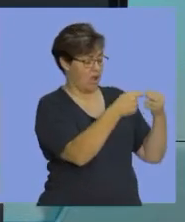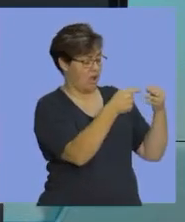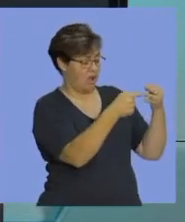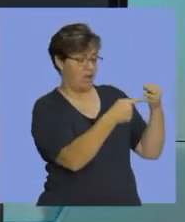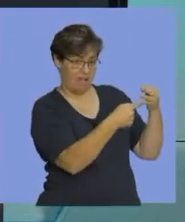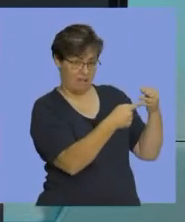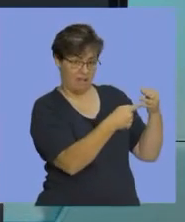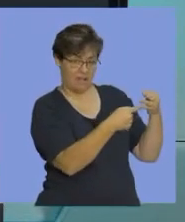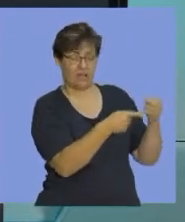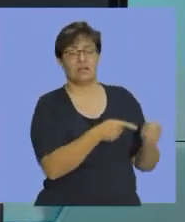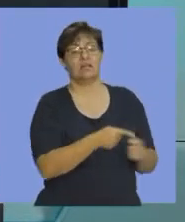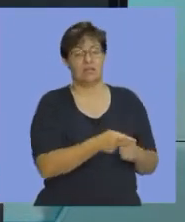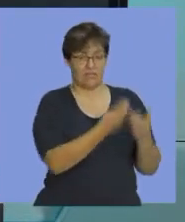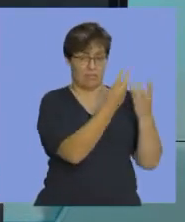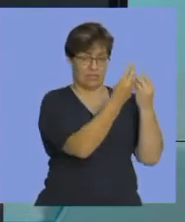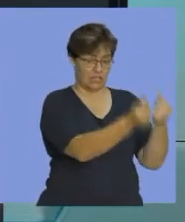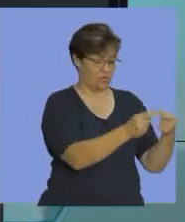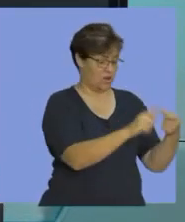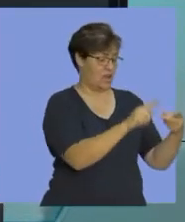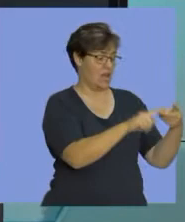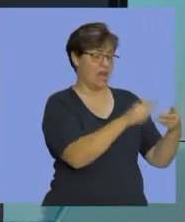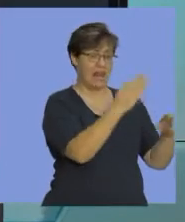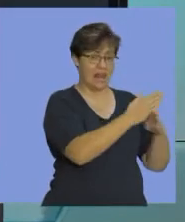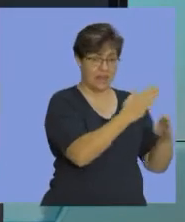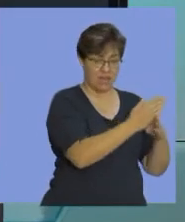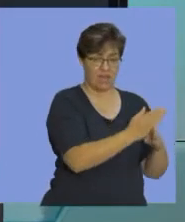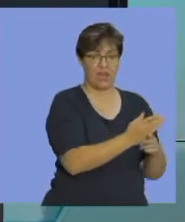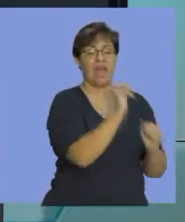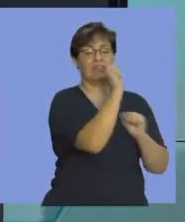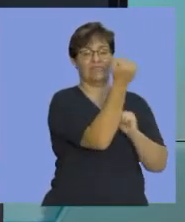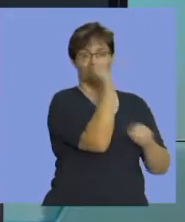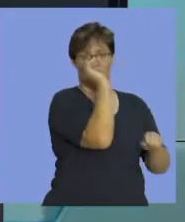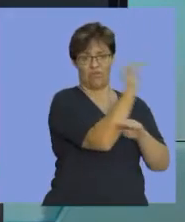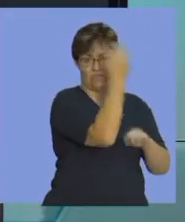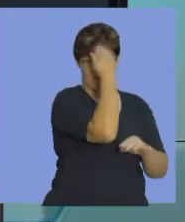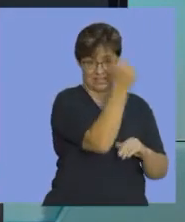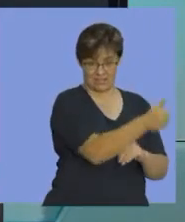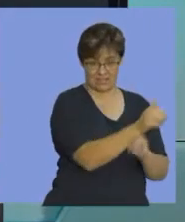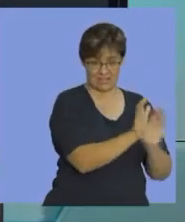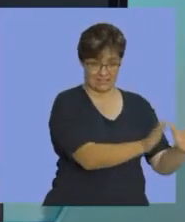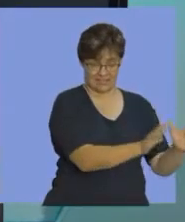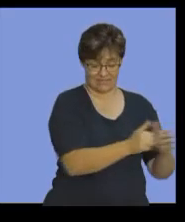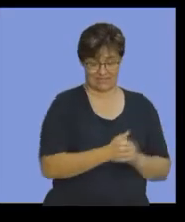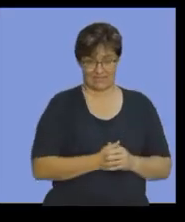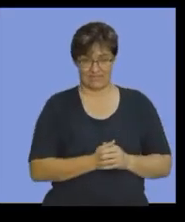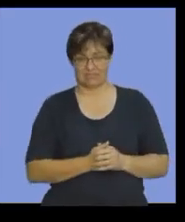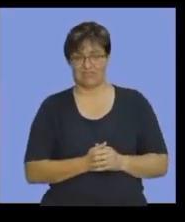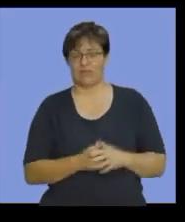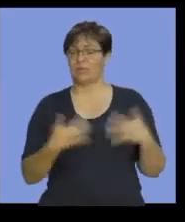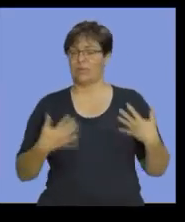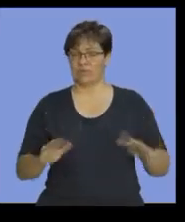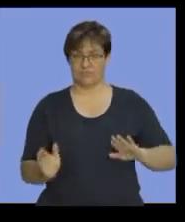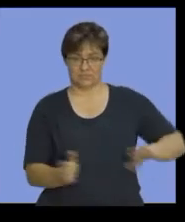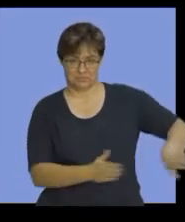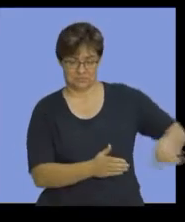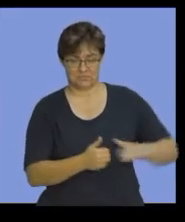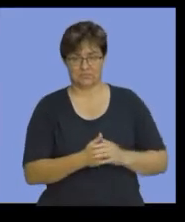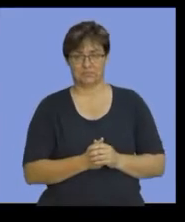is made up of material, labor, and factory overheads. Great stuff. Let's move on.